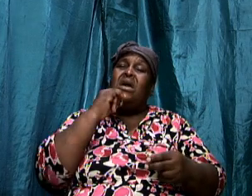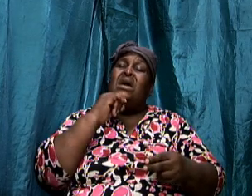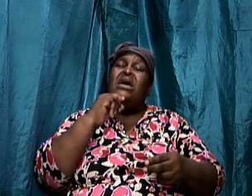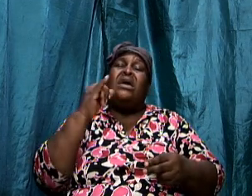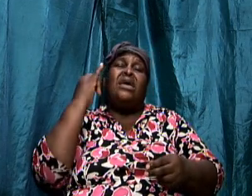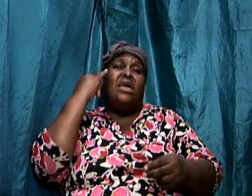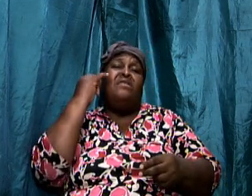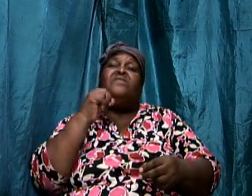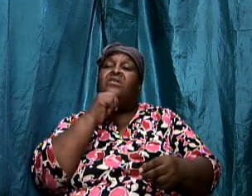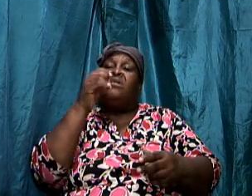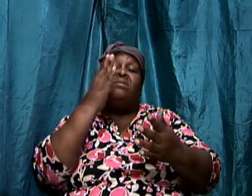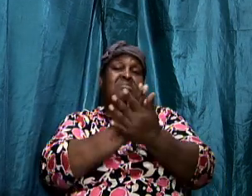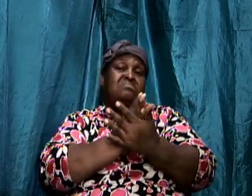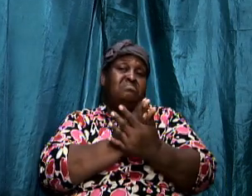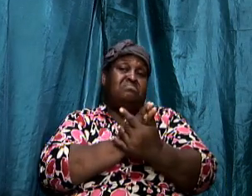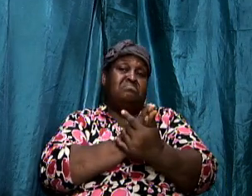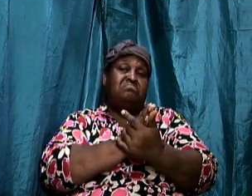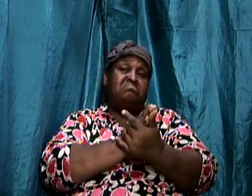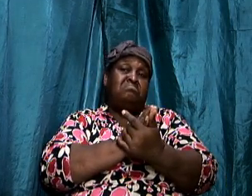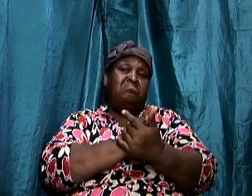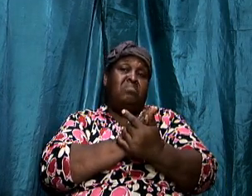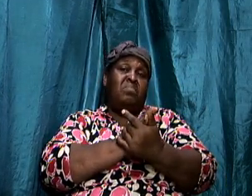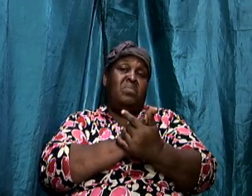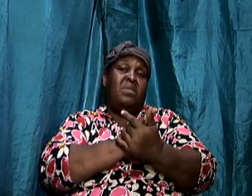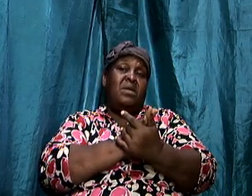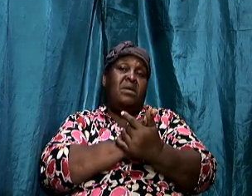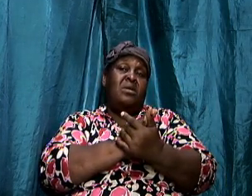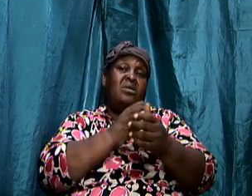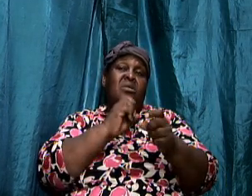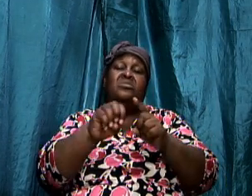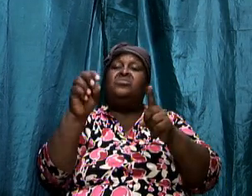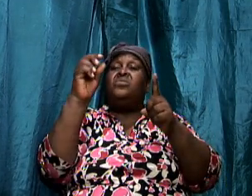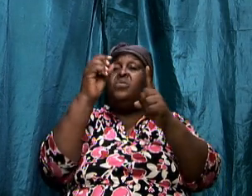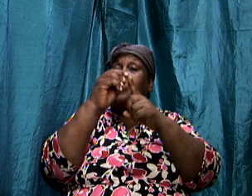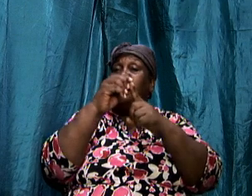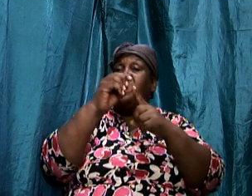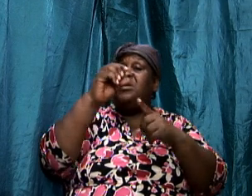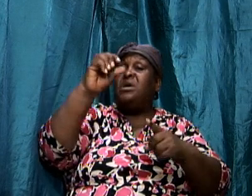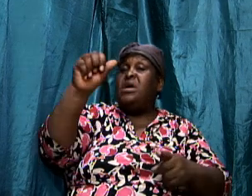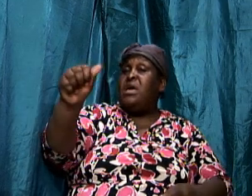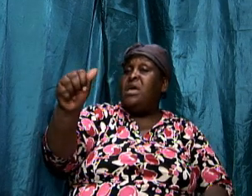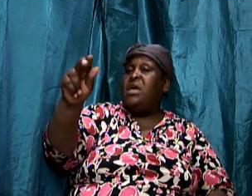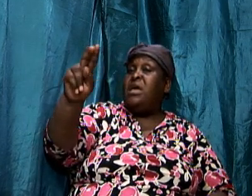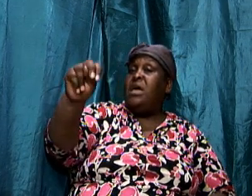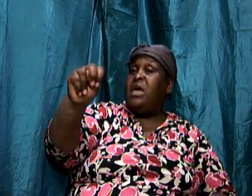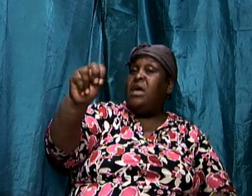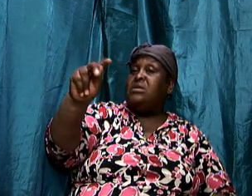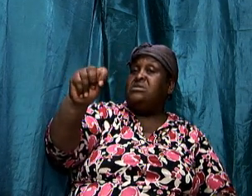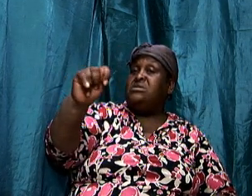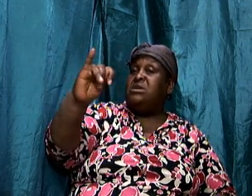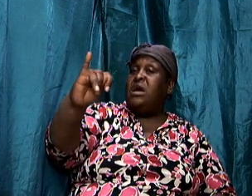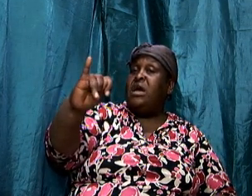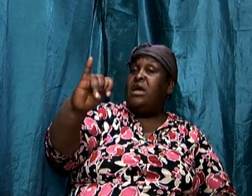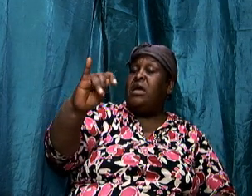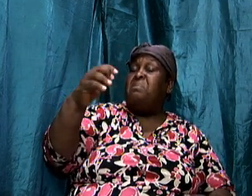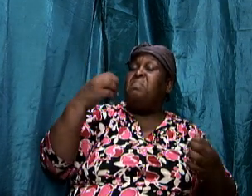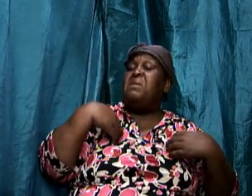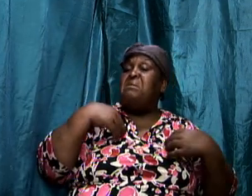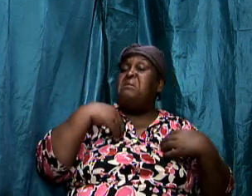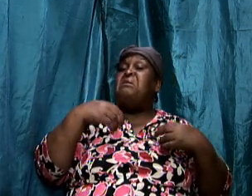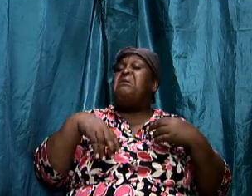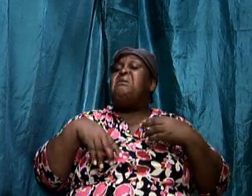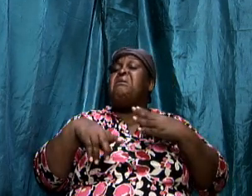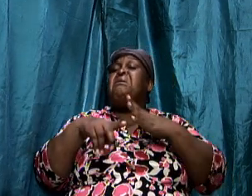has a negative spin to it all right so that is one of the two words so